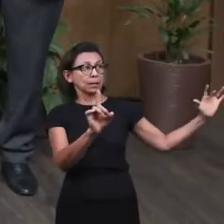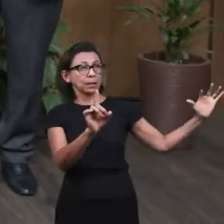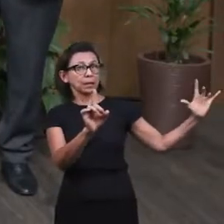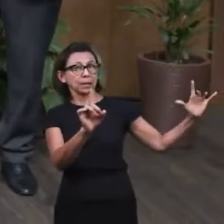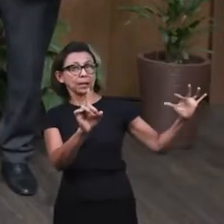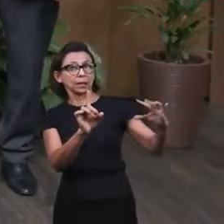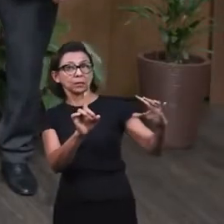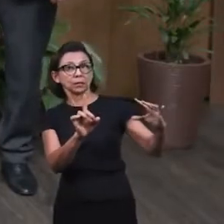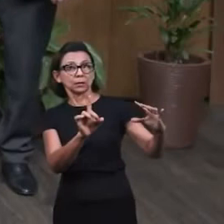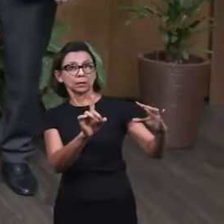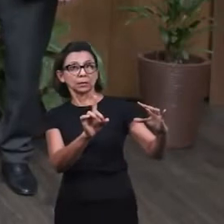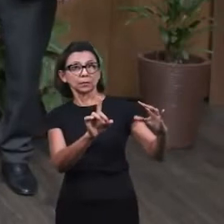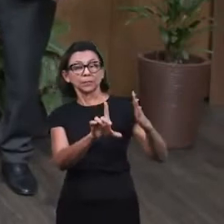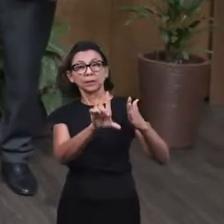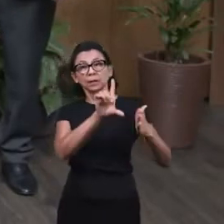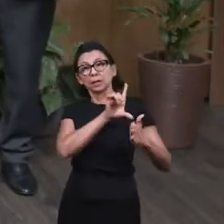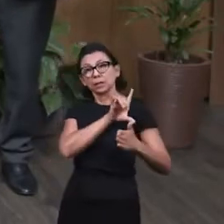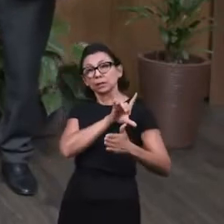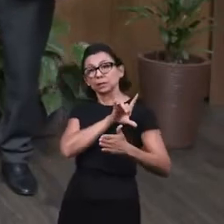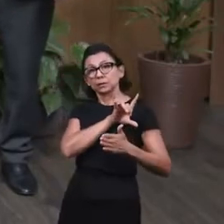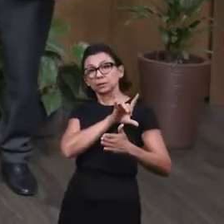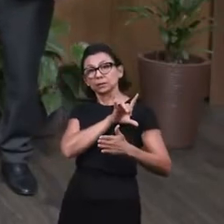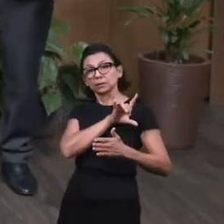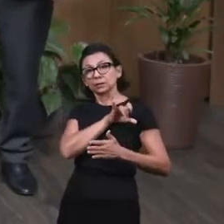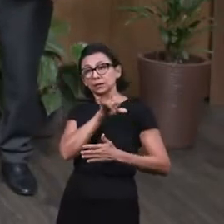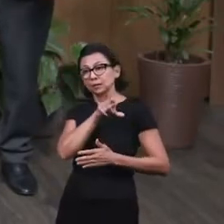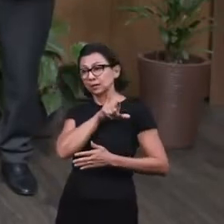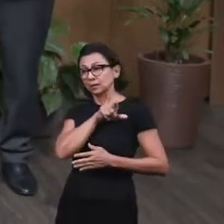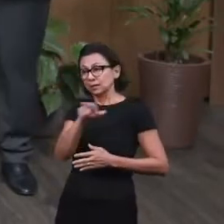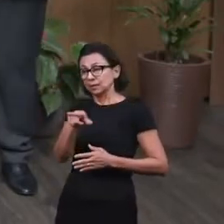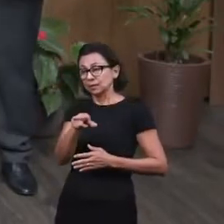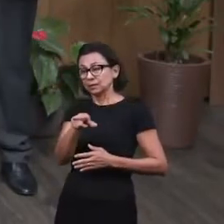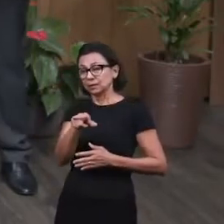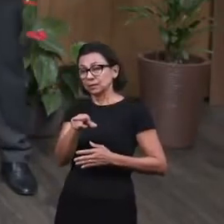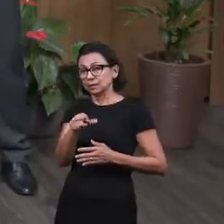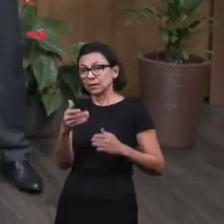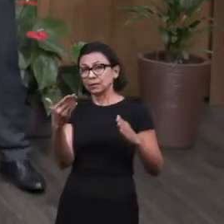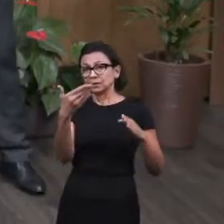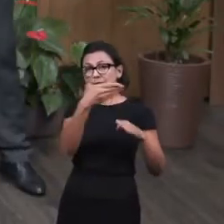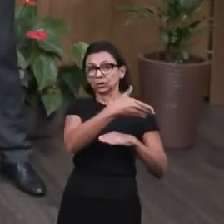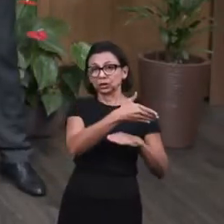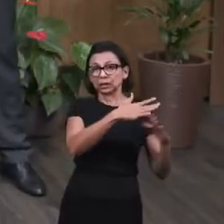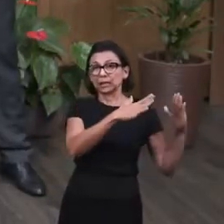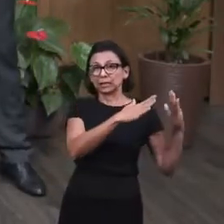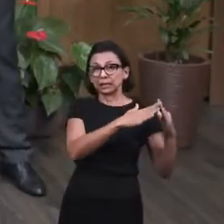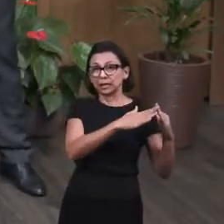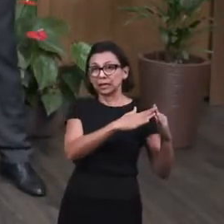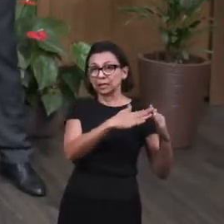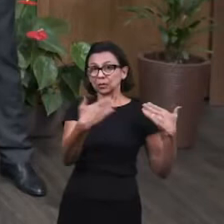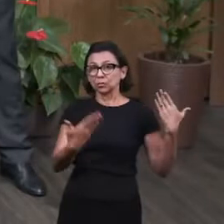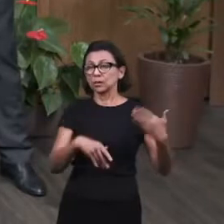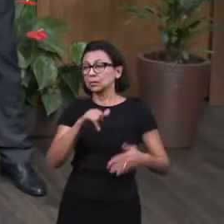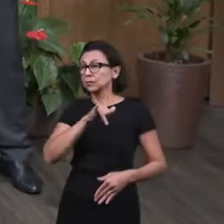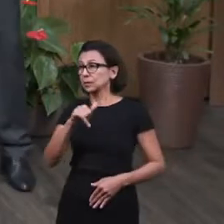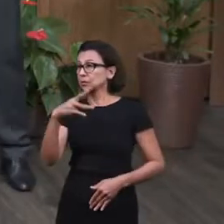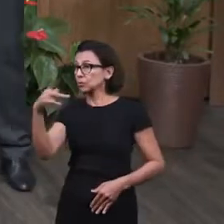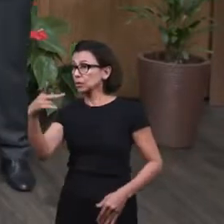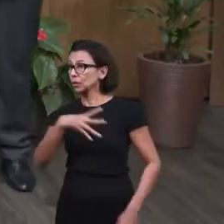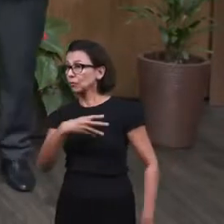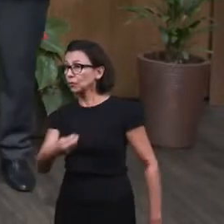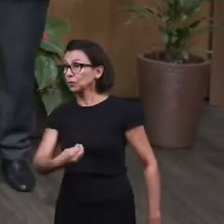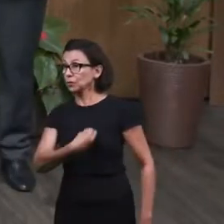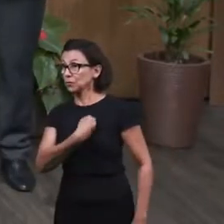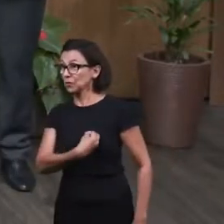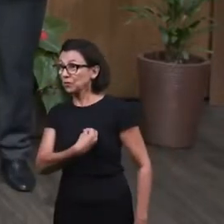and announced to him, before he even arrived at his house, your son lives, and when he arrived at